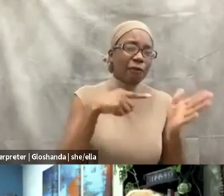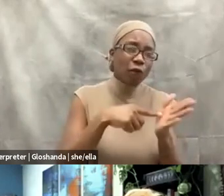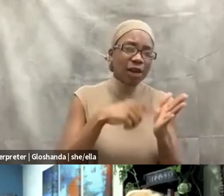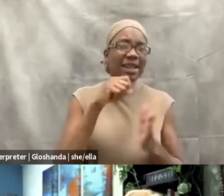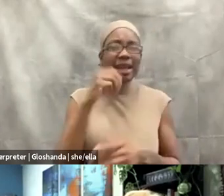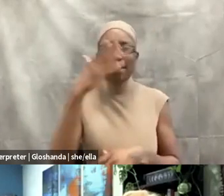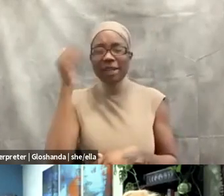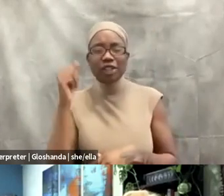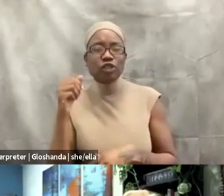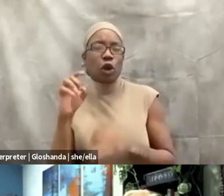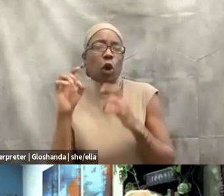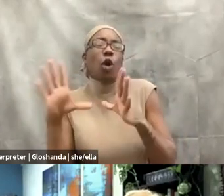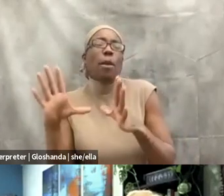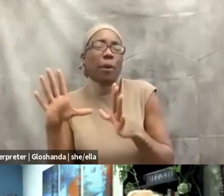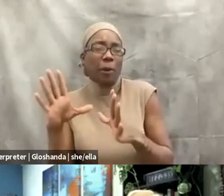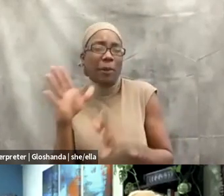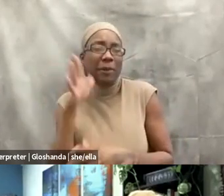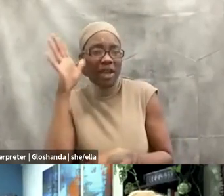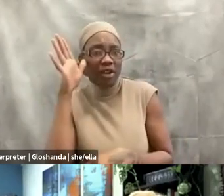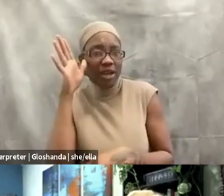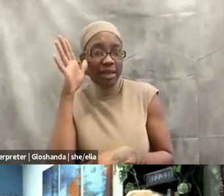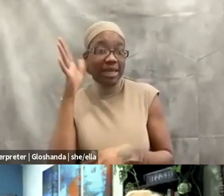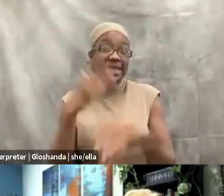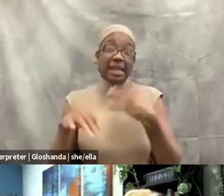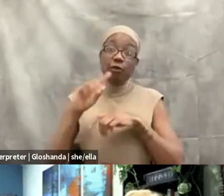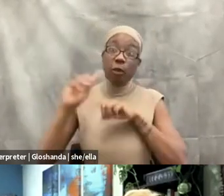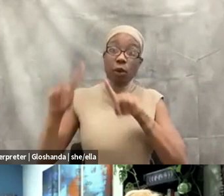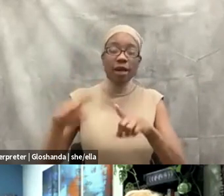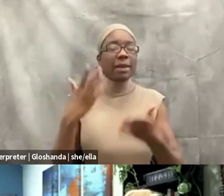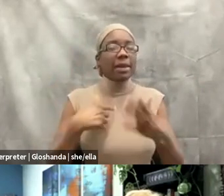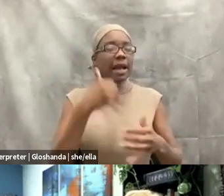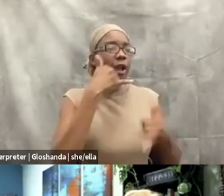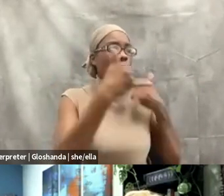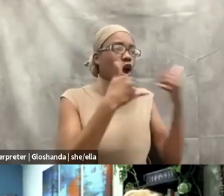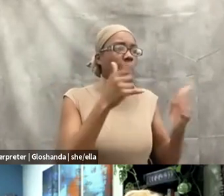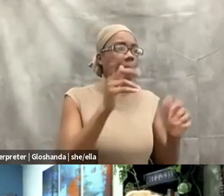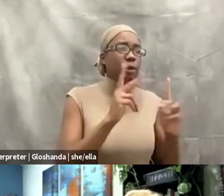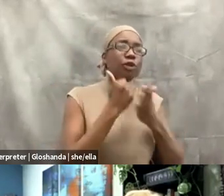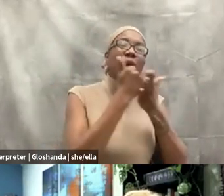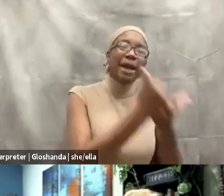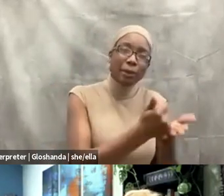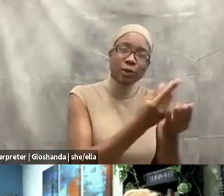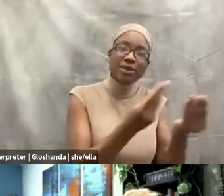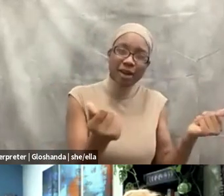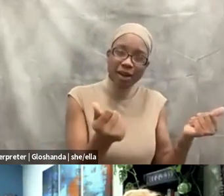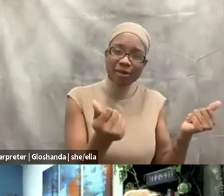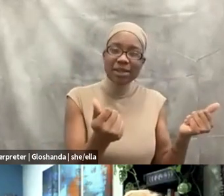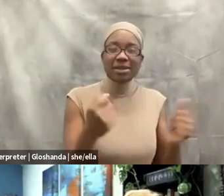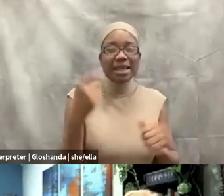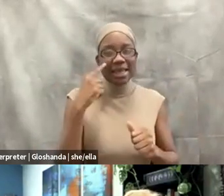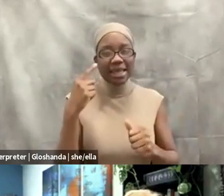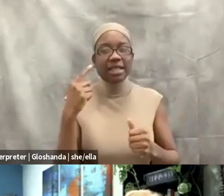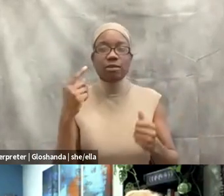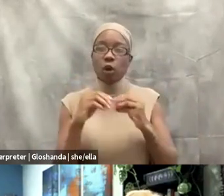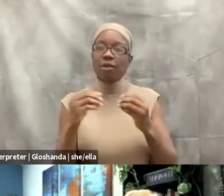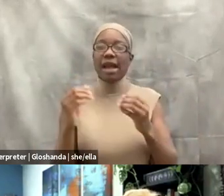instead of reporting that maybe I could make some phone calls to help. So I think it's a matter of how can I struggle against the ethics of